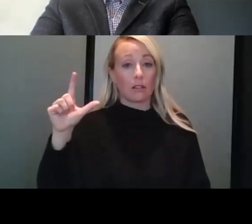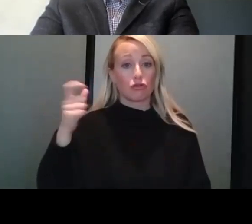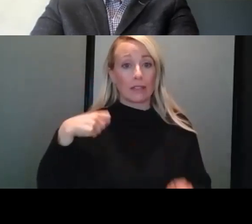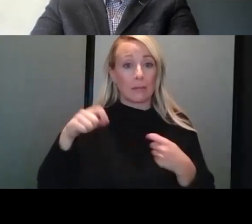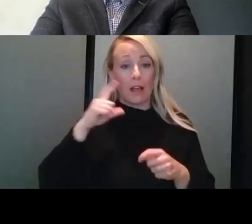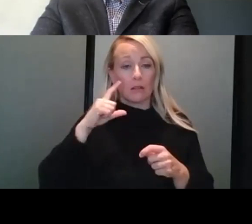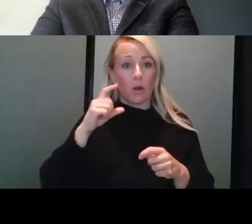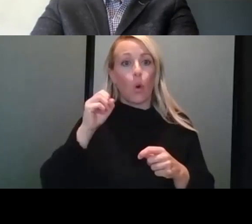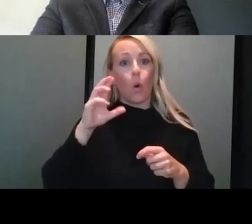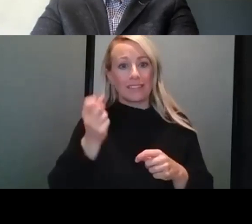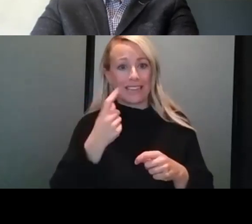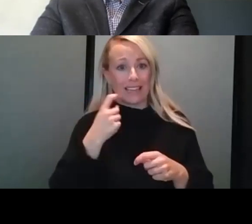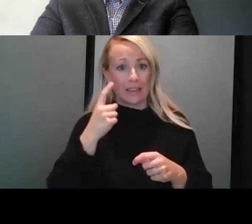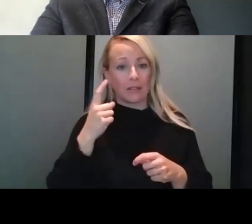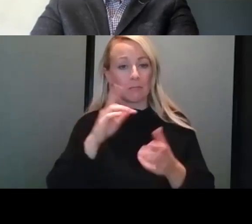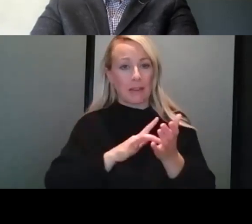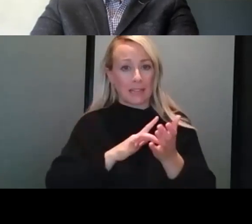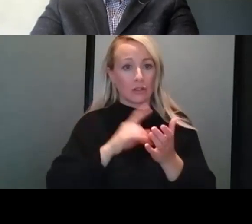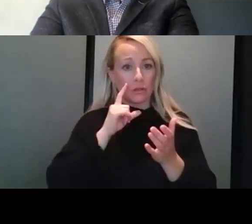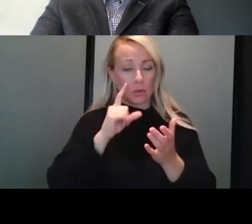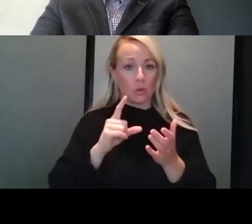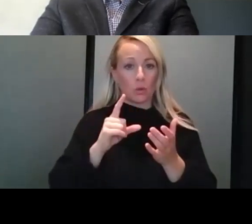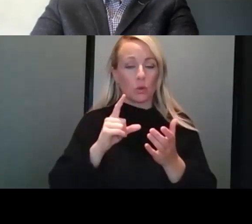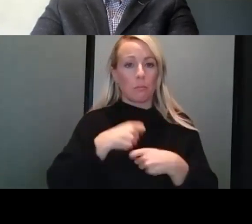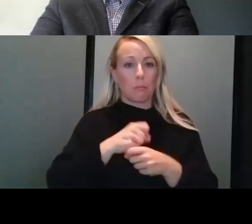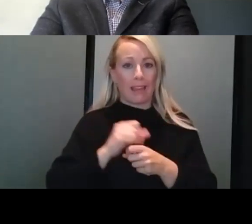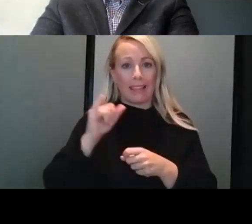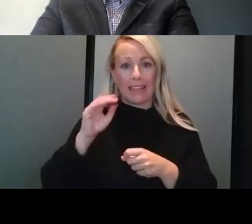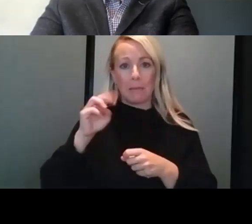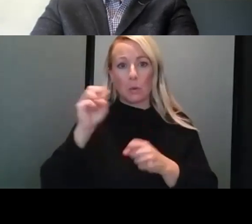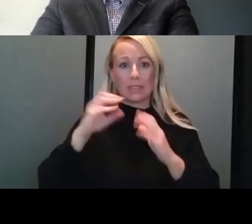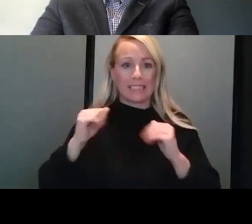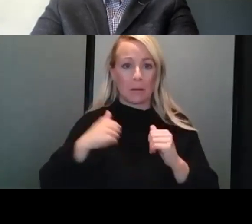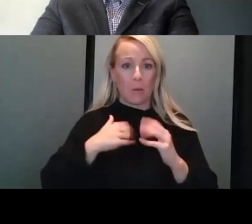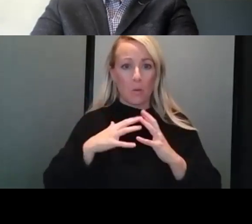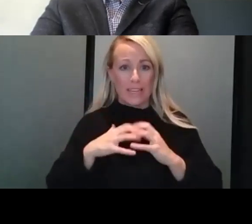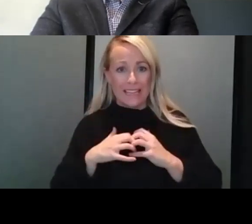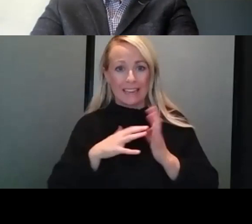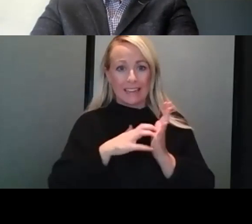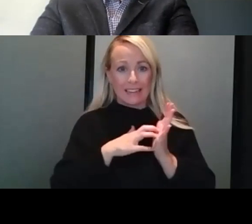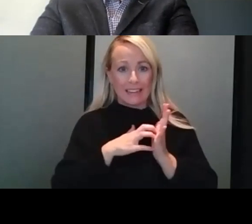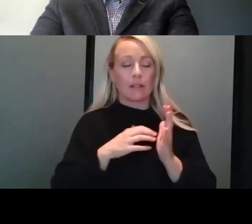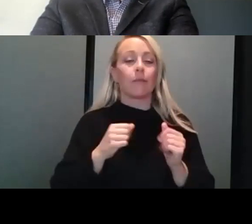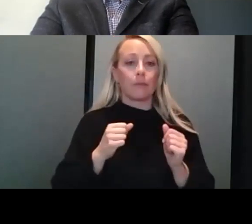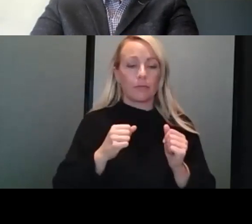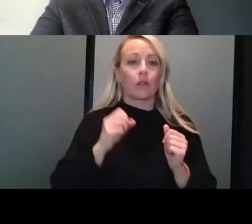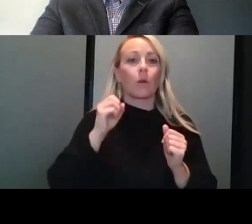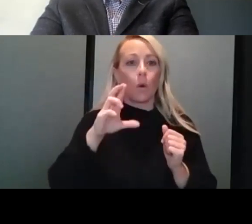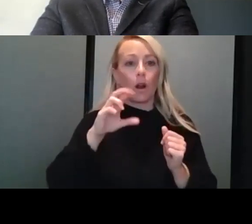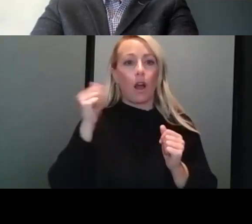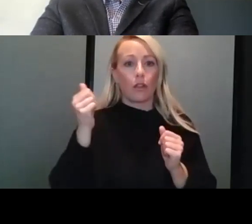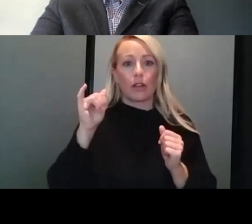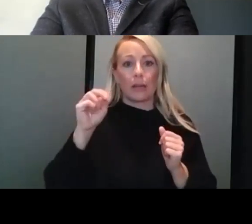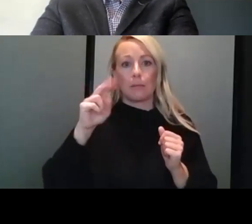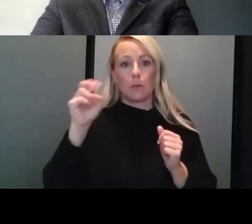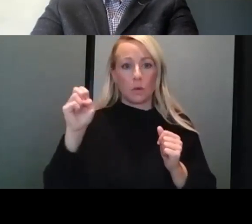taking medication to suppress the immune system. Or they have moderate or severe immunodeficiencies, such